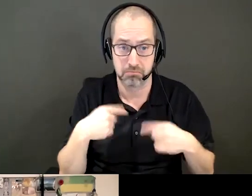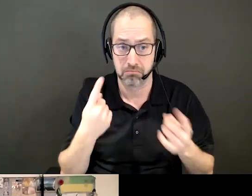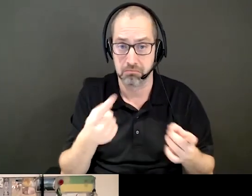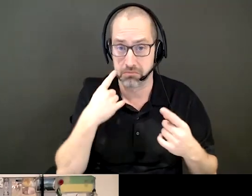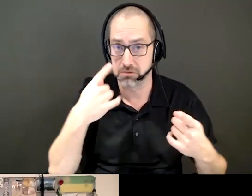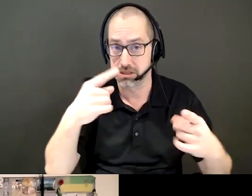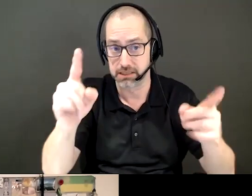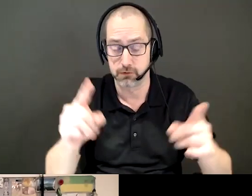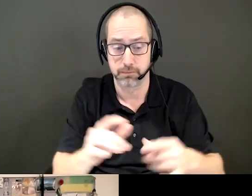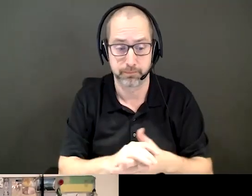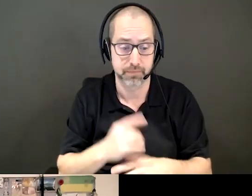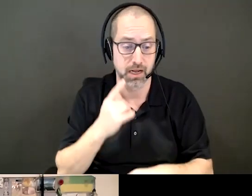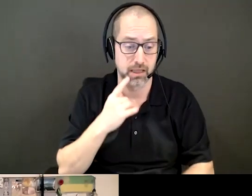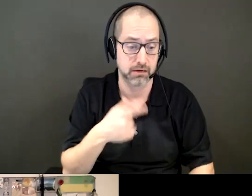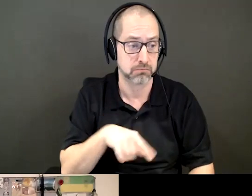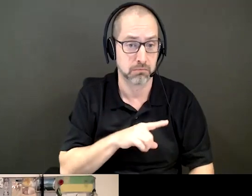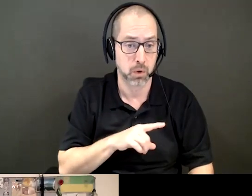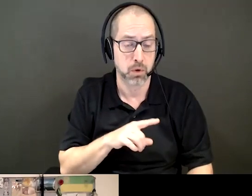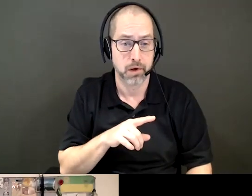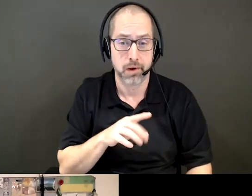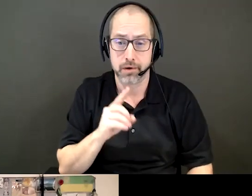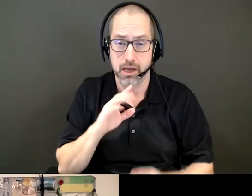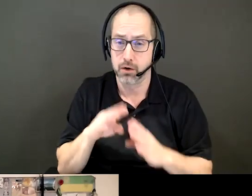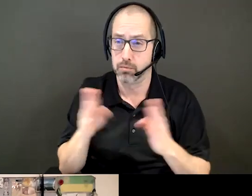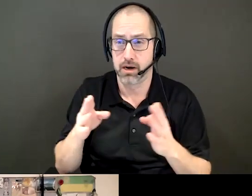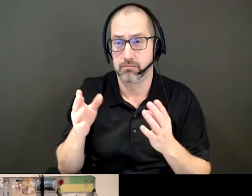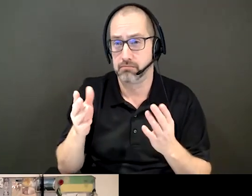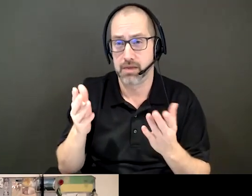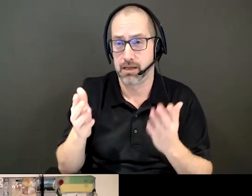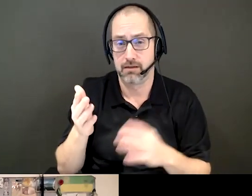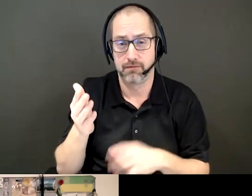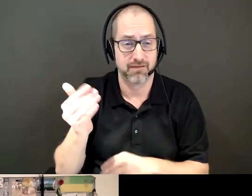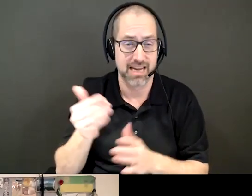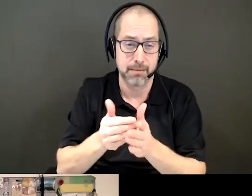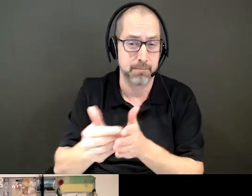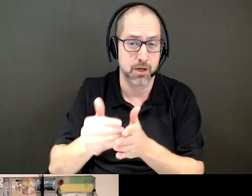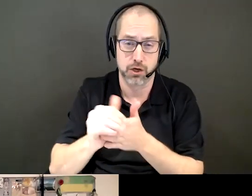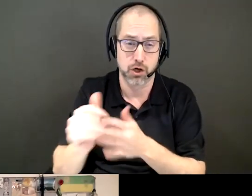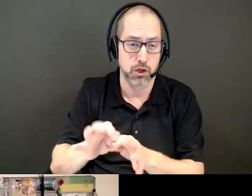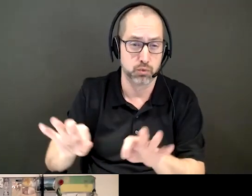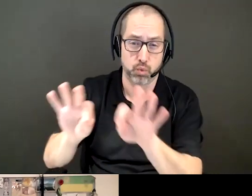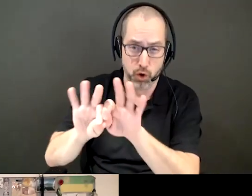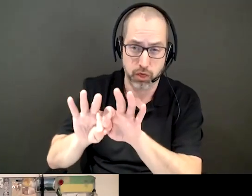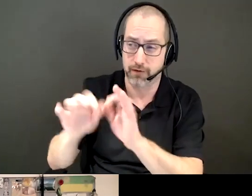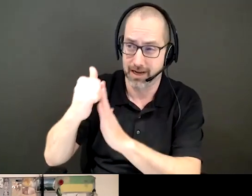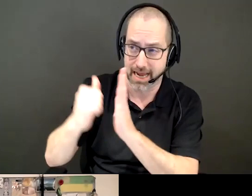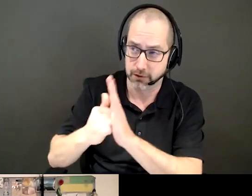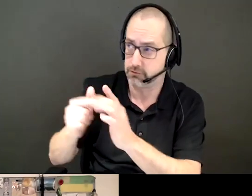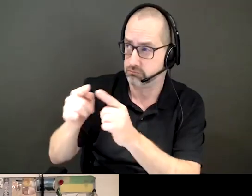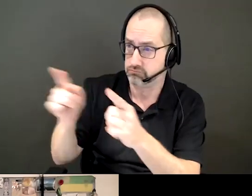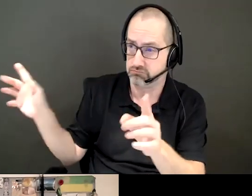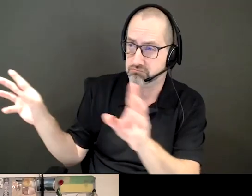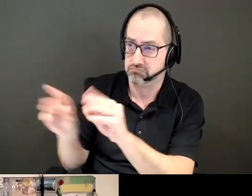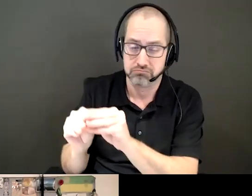we've probably opened up probably around $15 million worth of RDSPs. But if families and